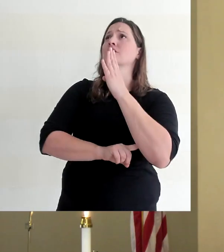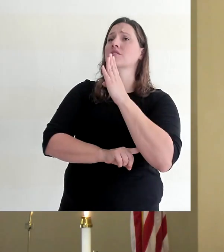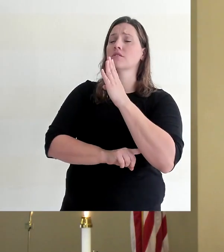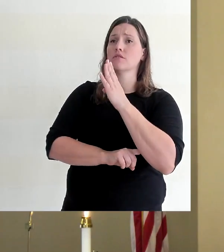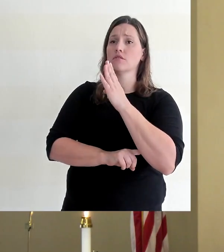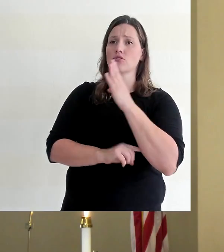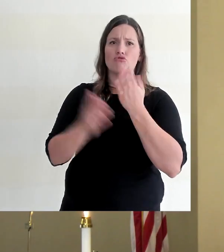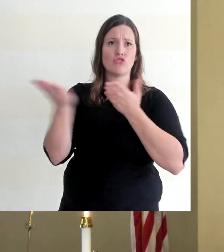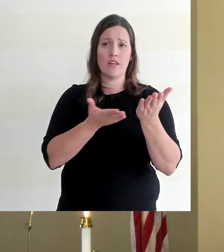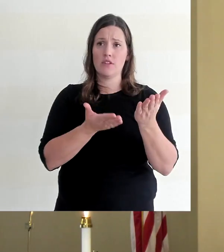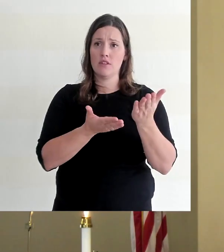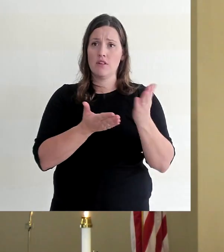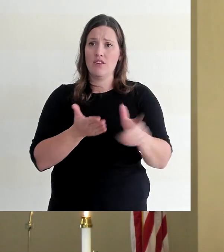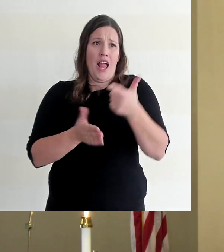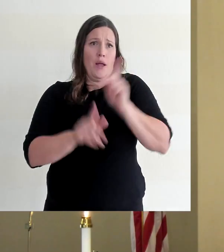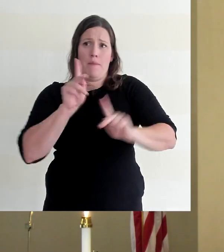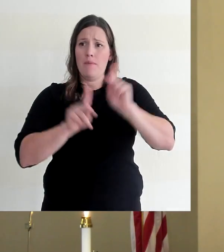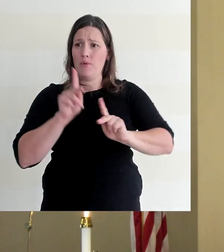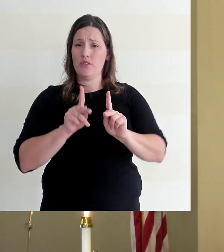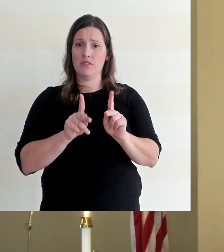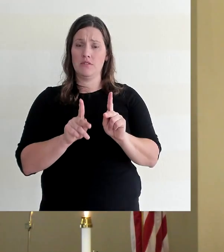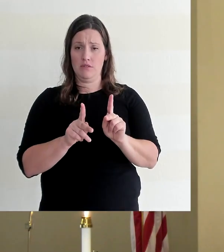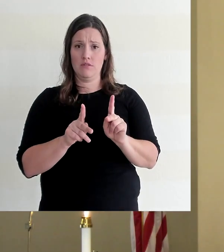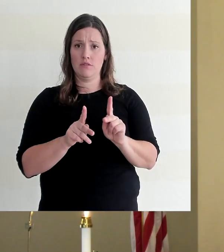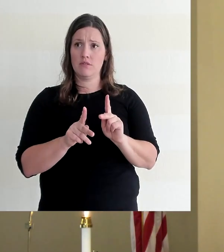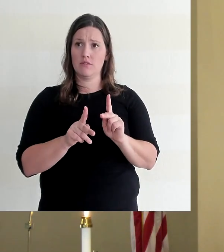God and serving other people.